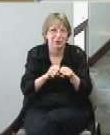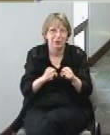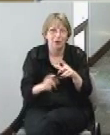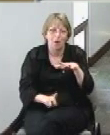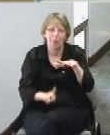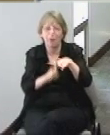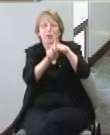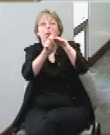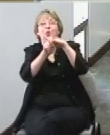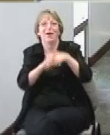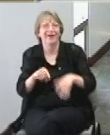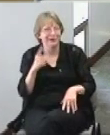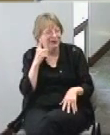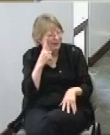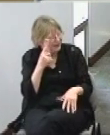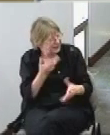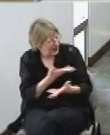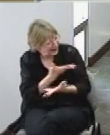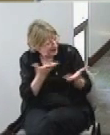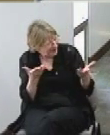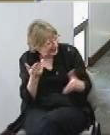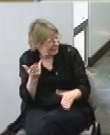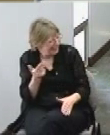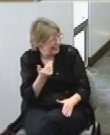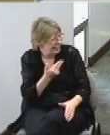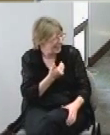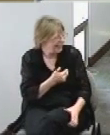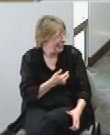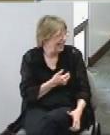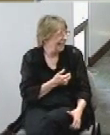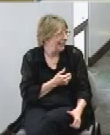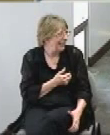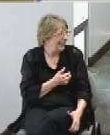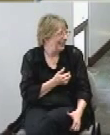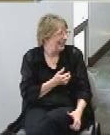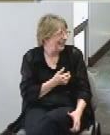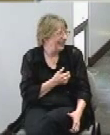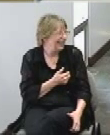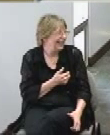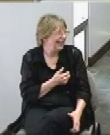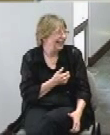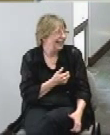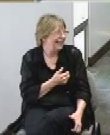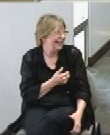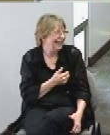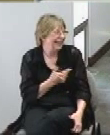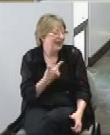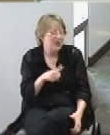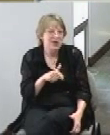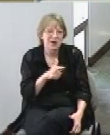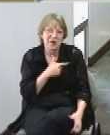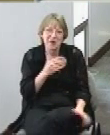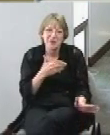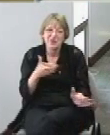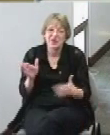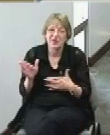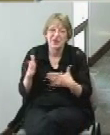you've thought of everything Brad we're gonna have